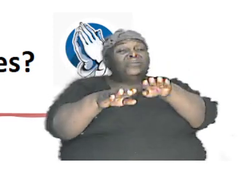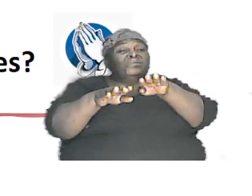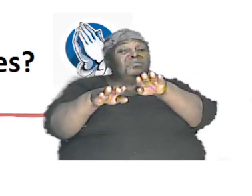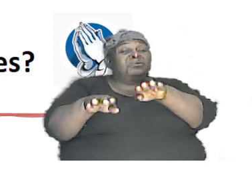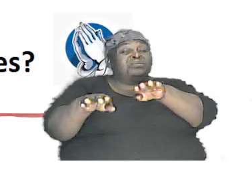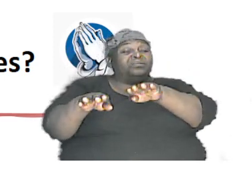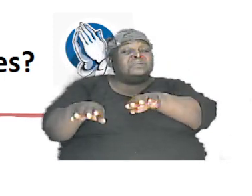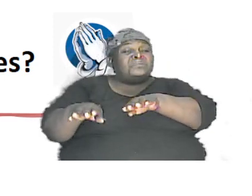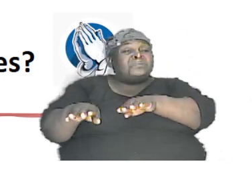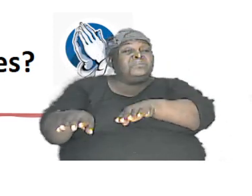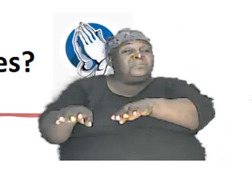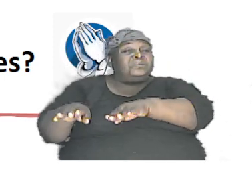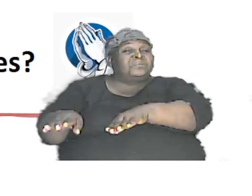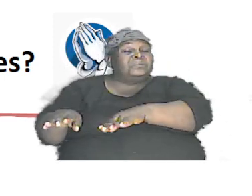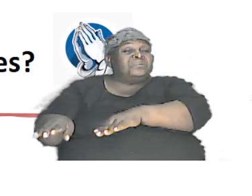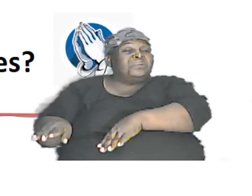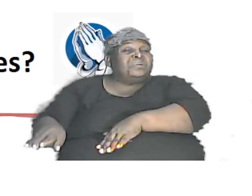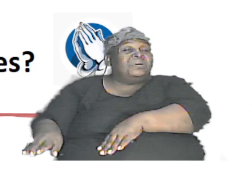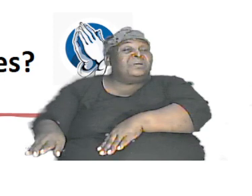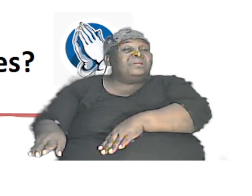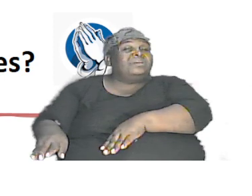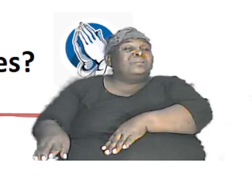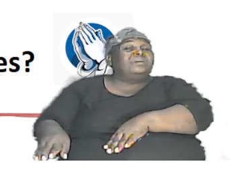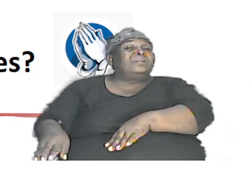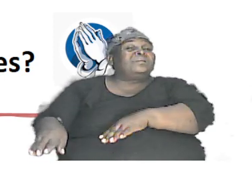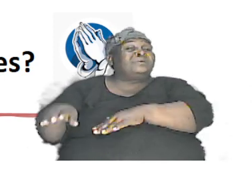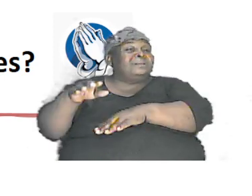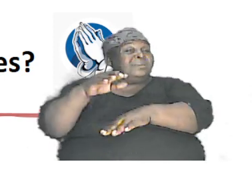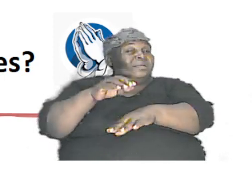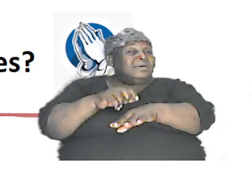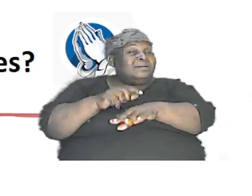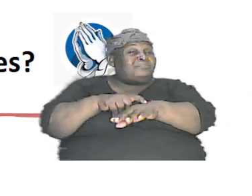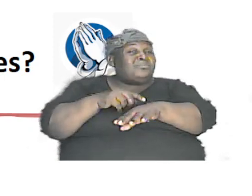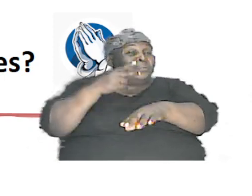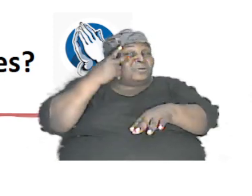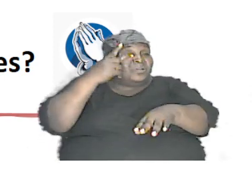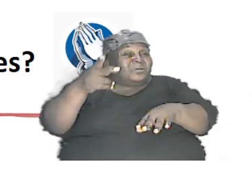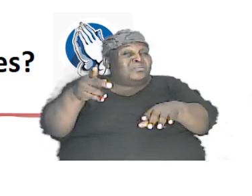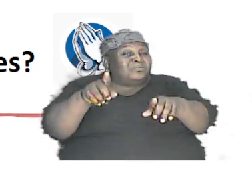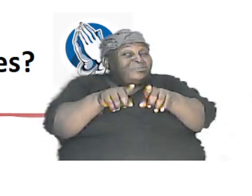down over time notice that they look different